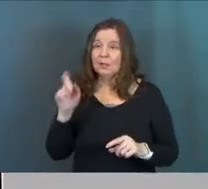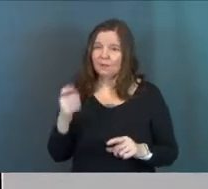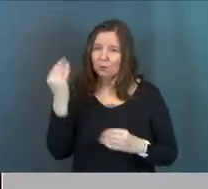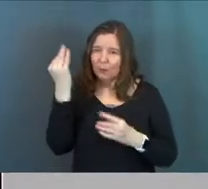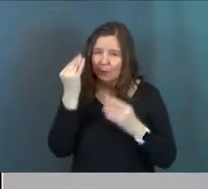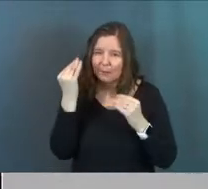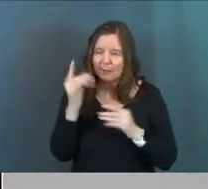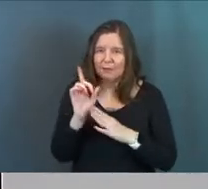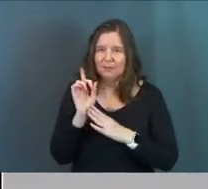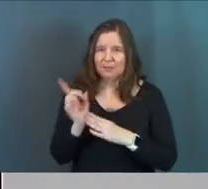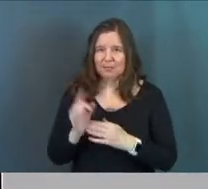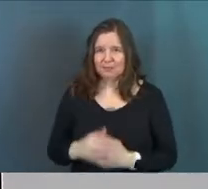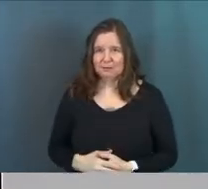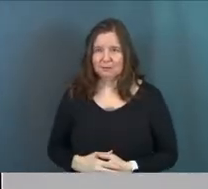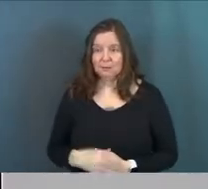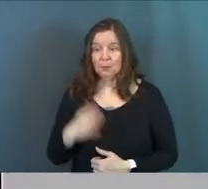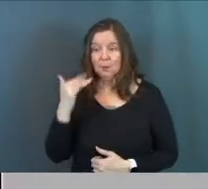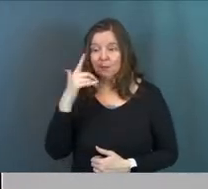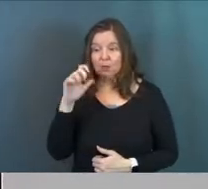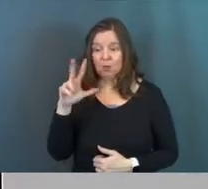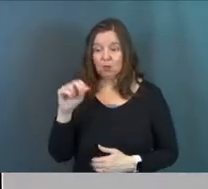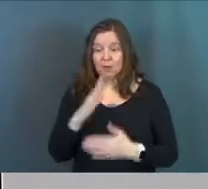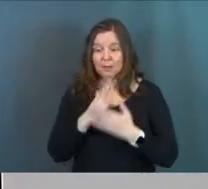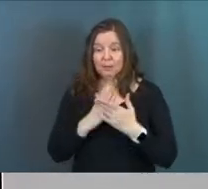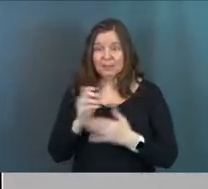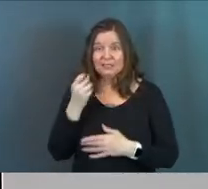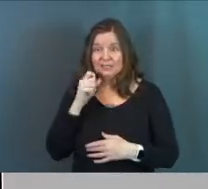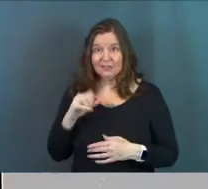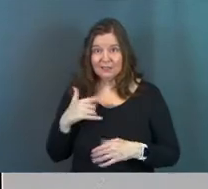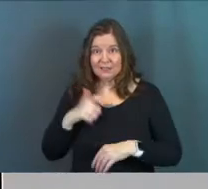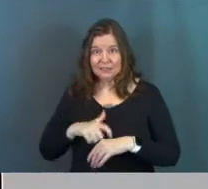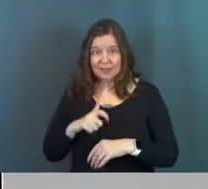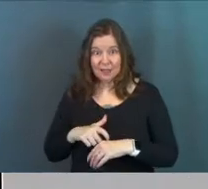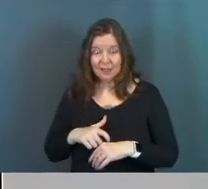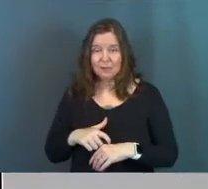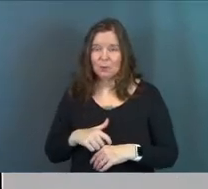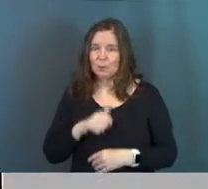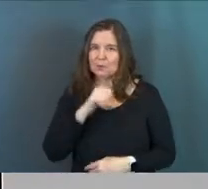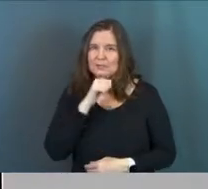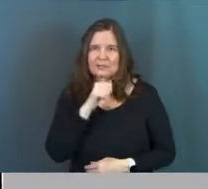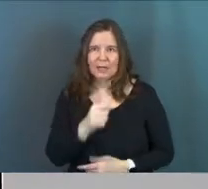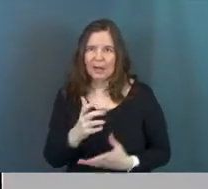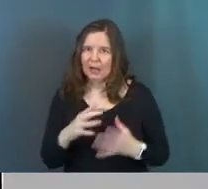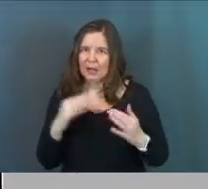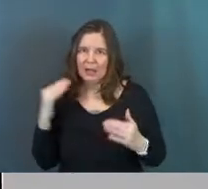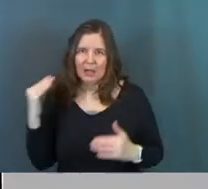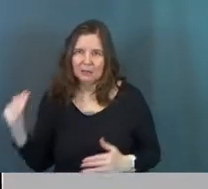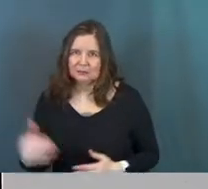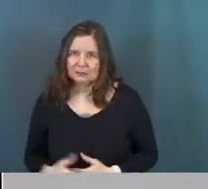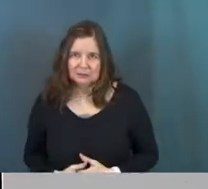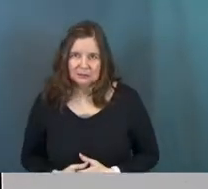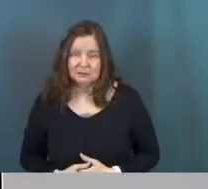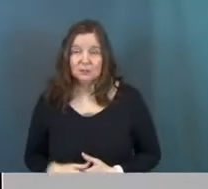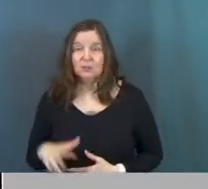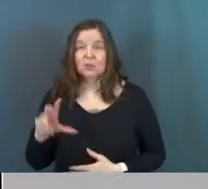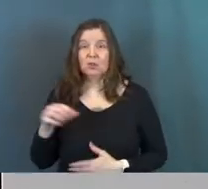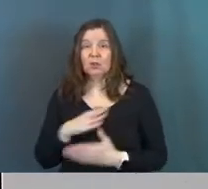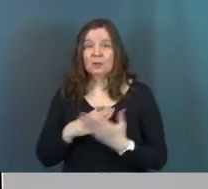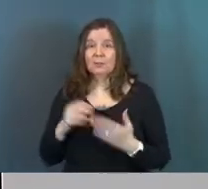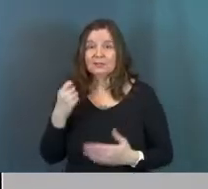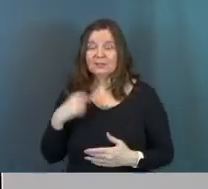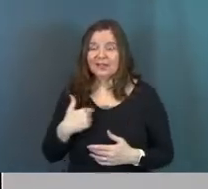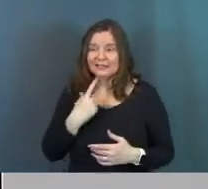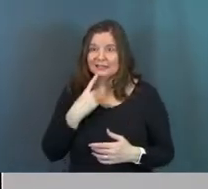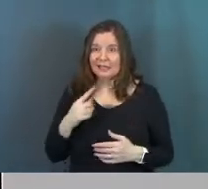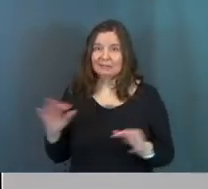have to think about that for a second. Because 30 pieces of silver at that time even was not a lot. 30 pieces of